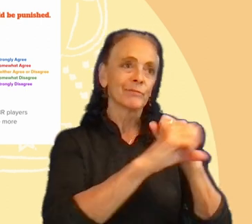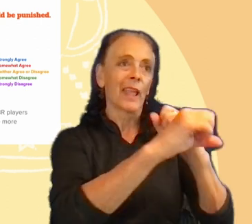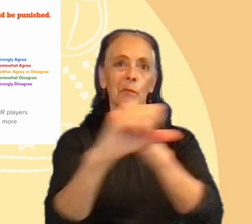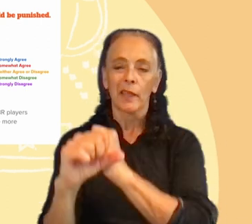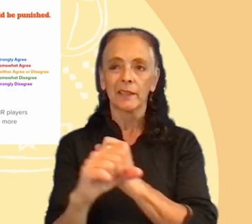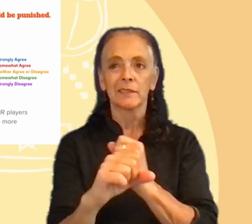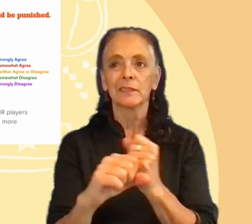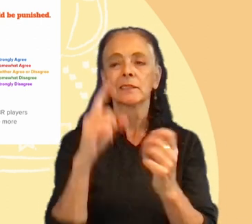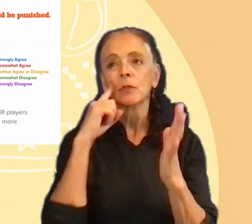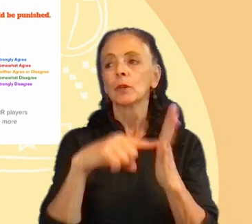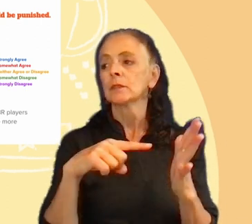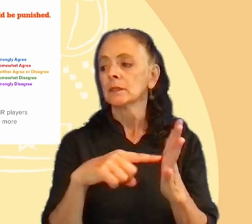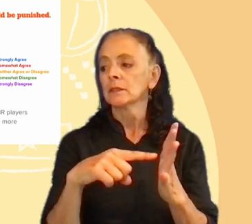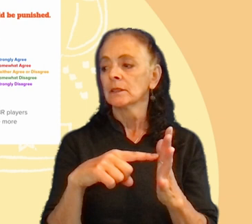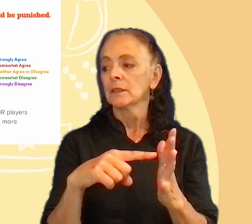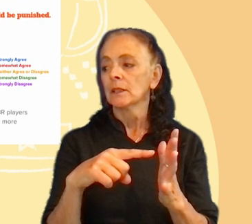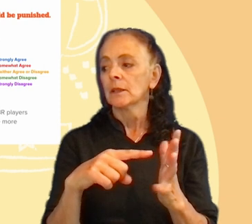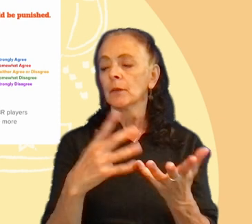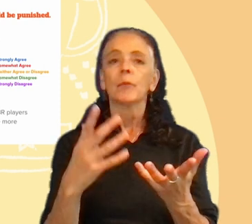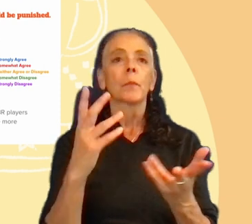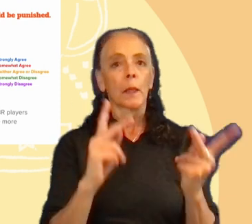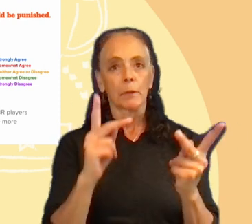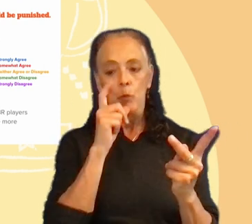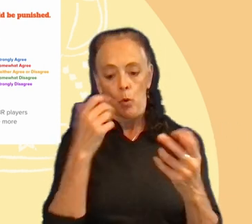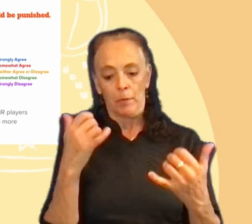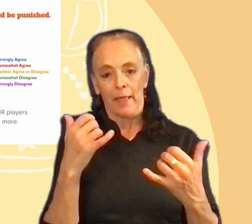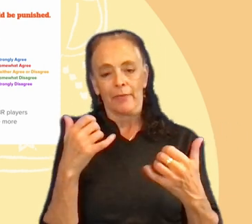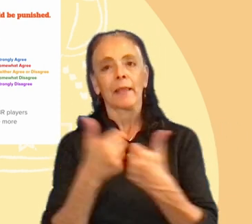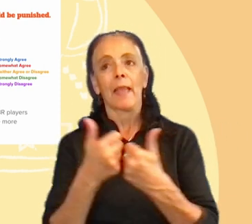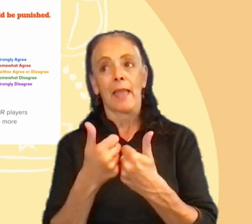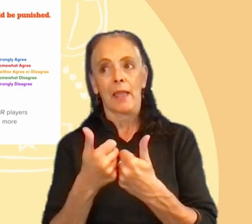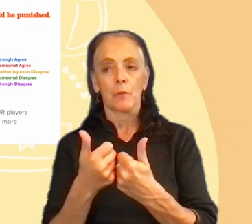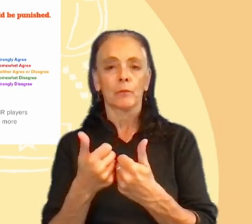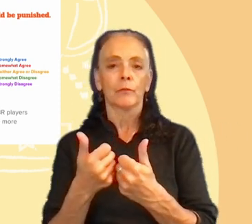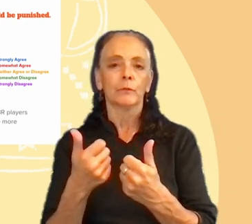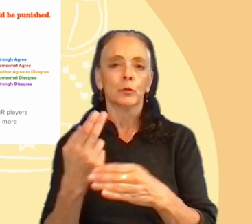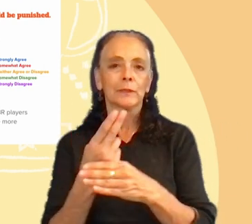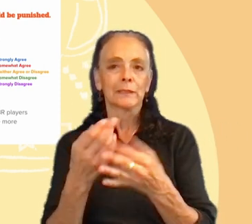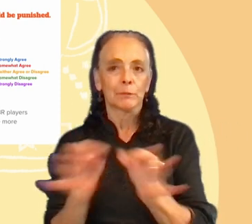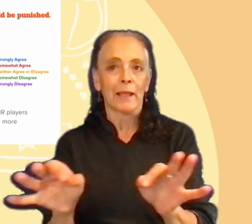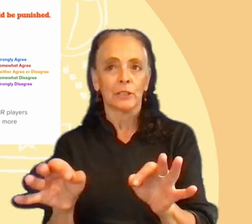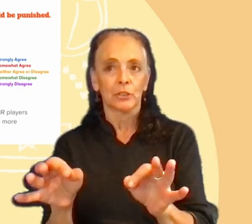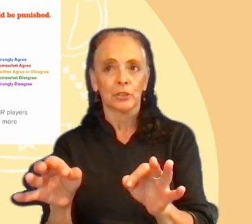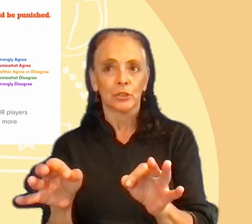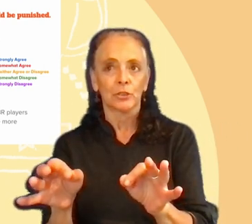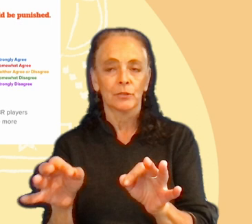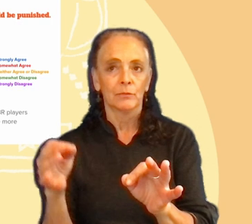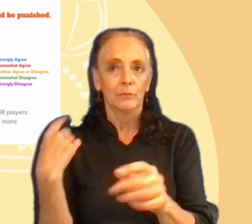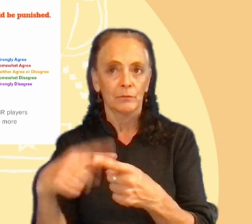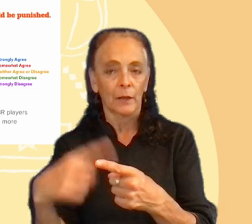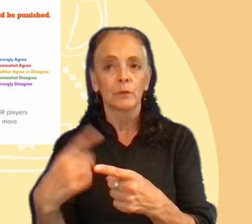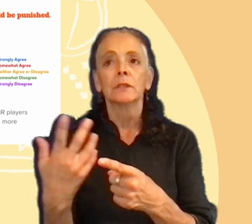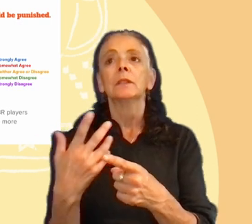instance, the people that were playing the game in Spanish. So, a hot topic for them was